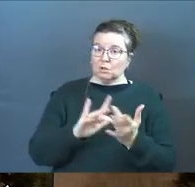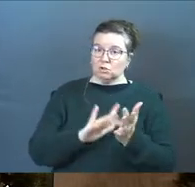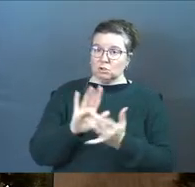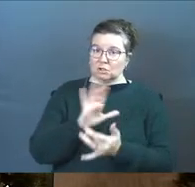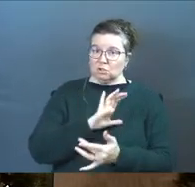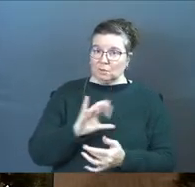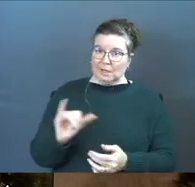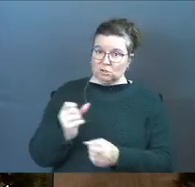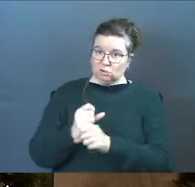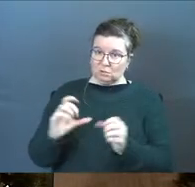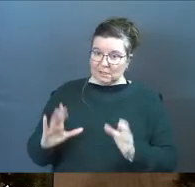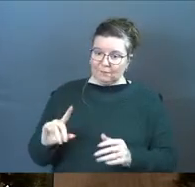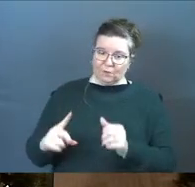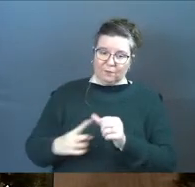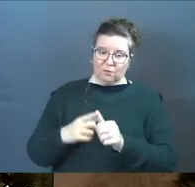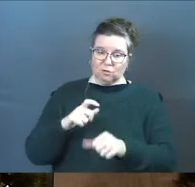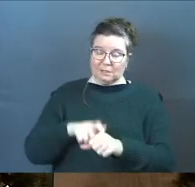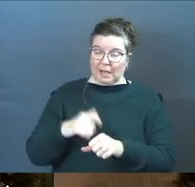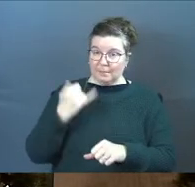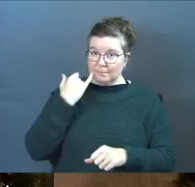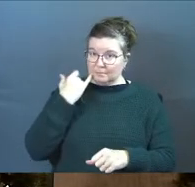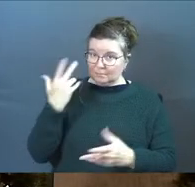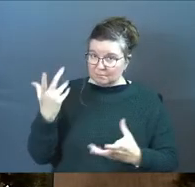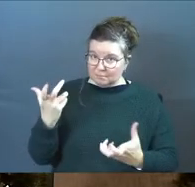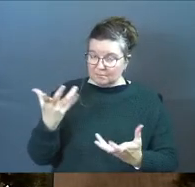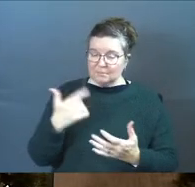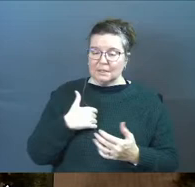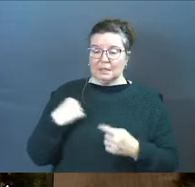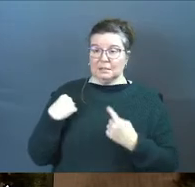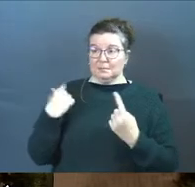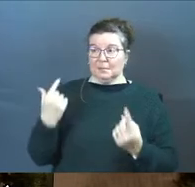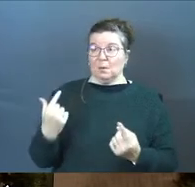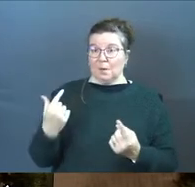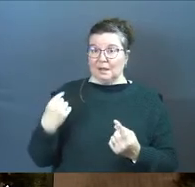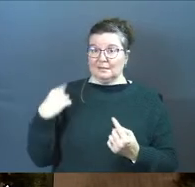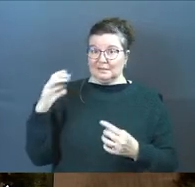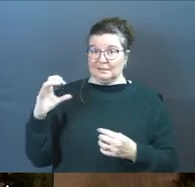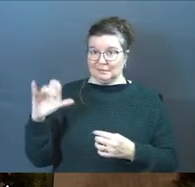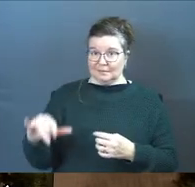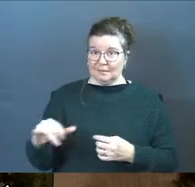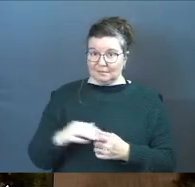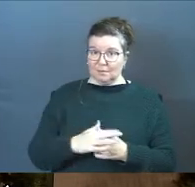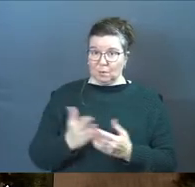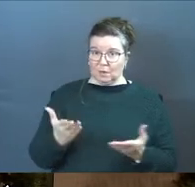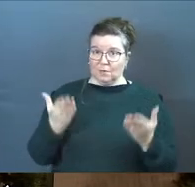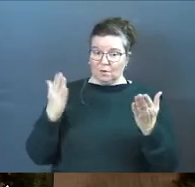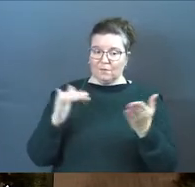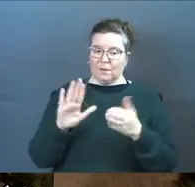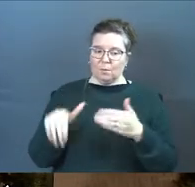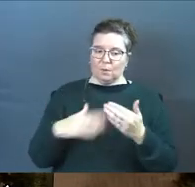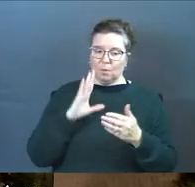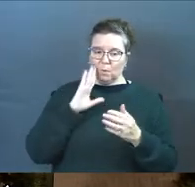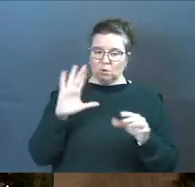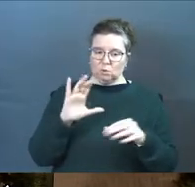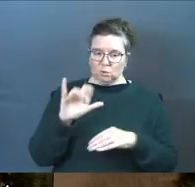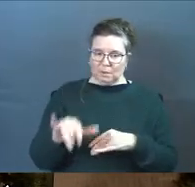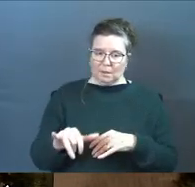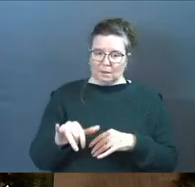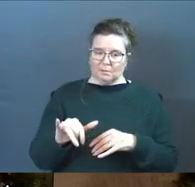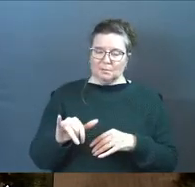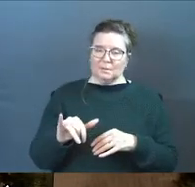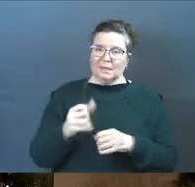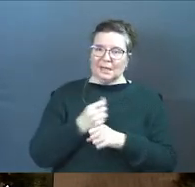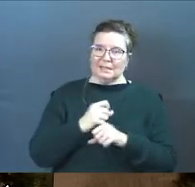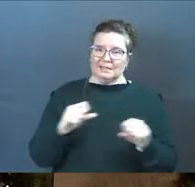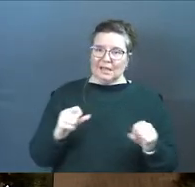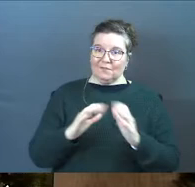Jesus Christ as your Savior for the very first time. It's been a little while since we've offered that, but we are going to do a